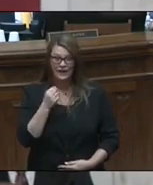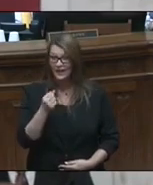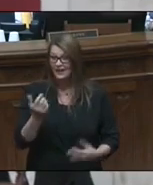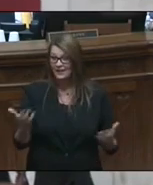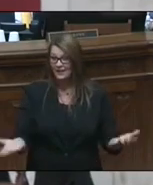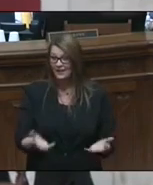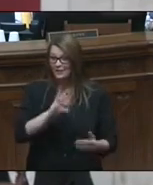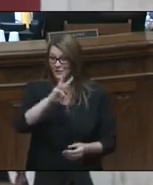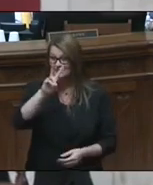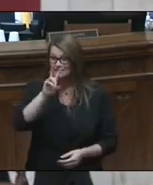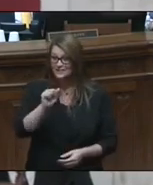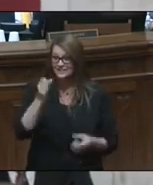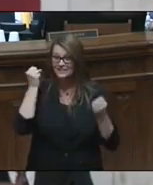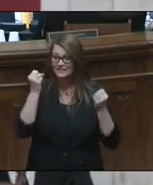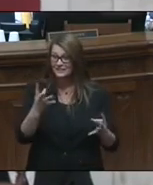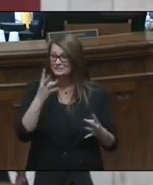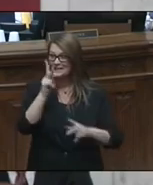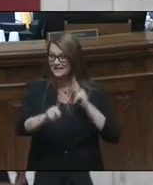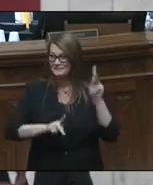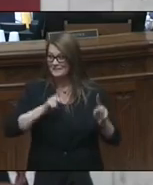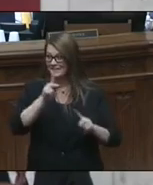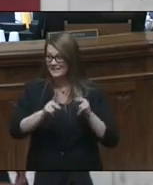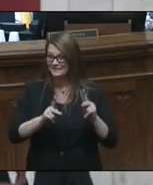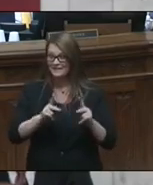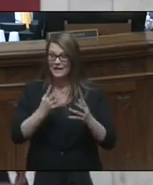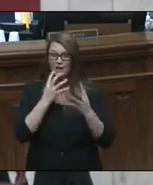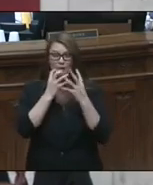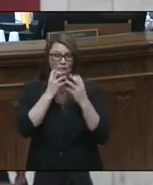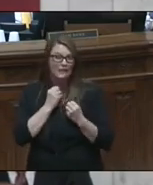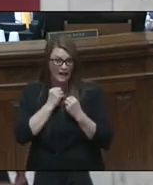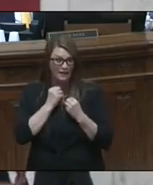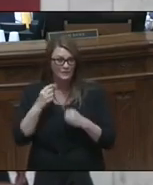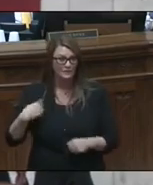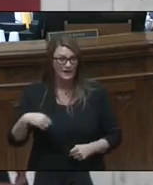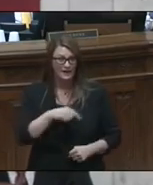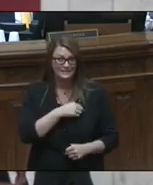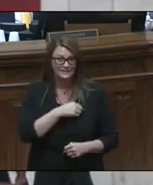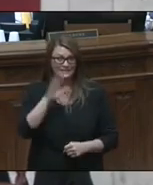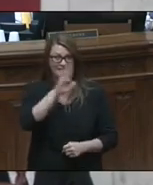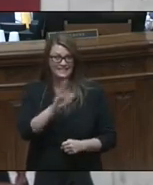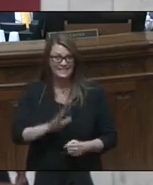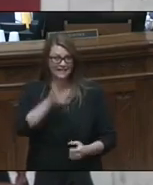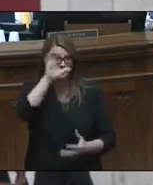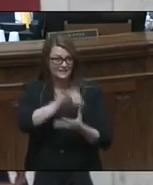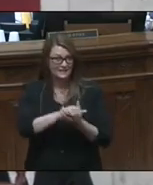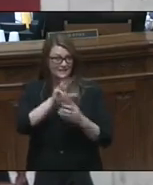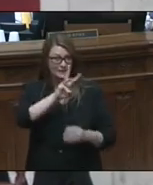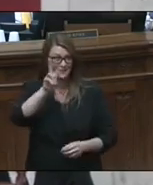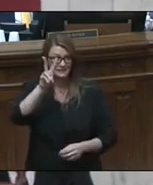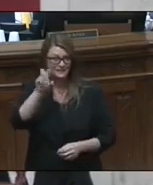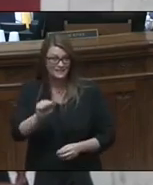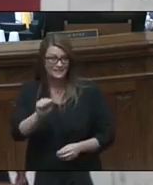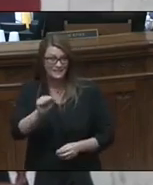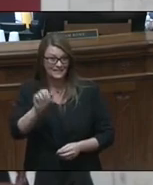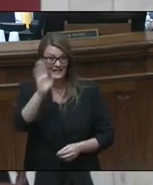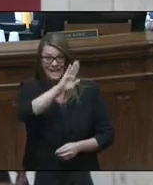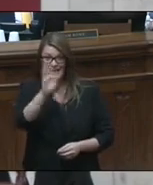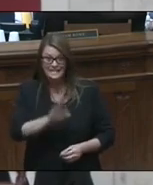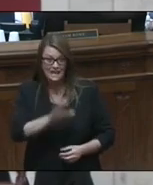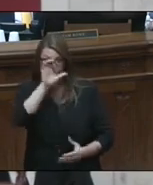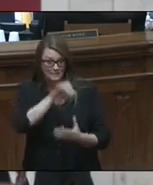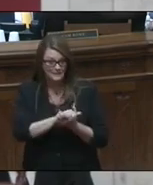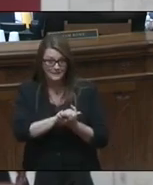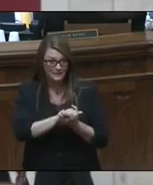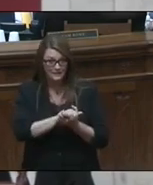Absolutely too many people doubted us. They never believed in West Virginia. They never believed in West